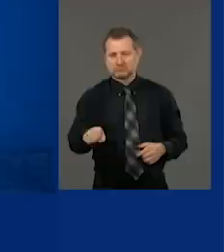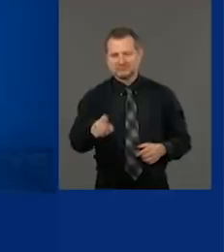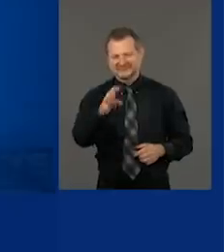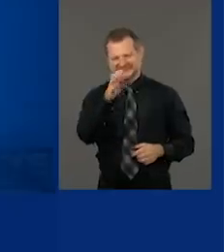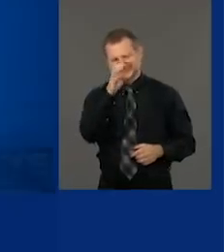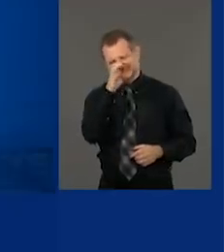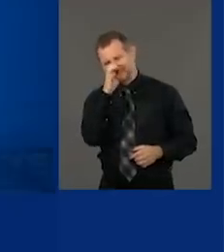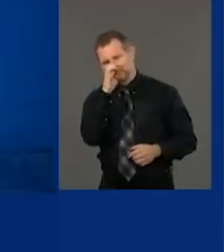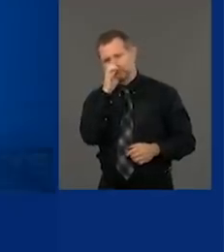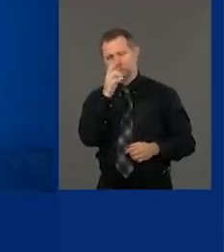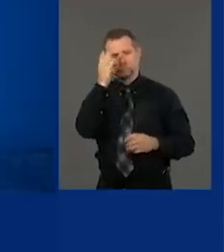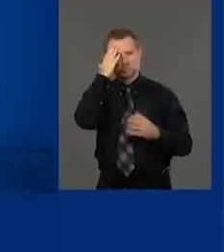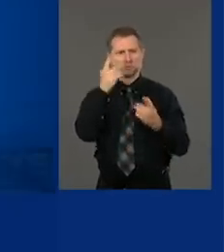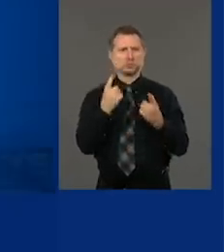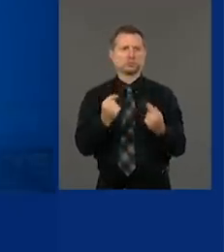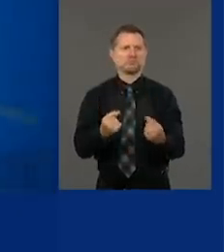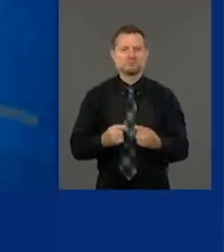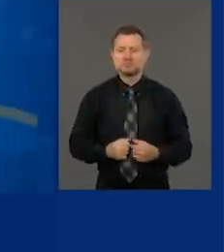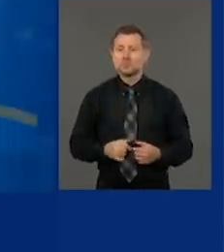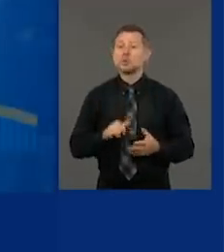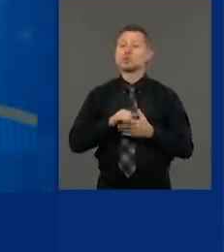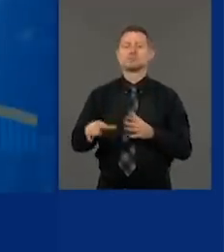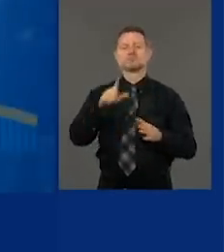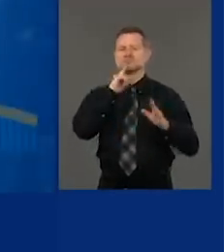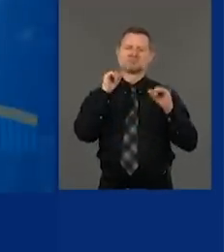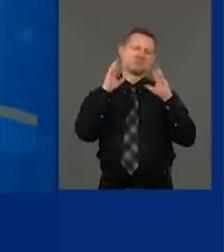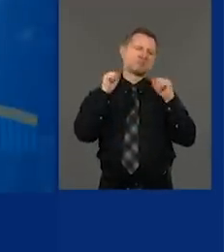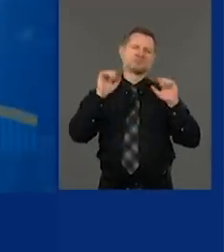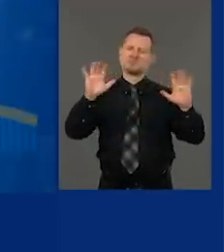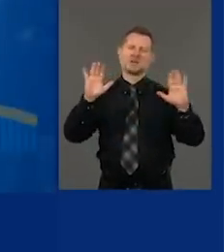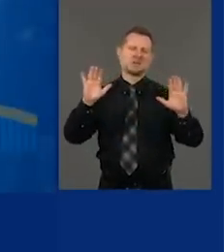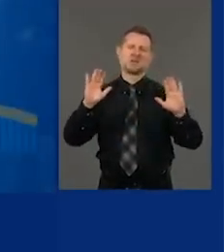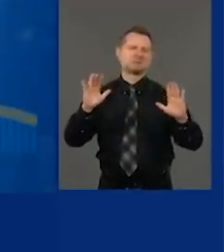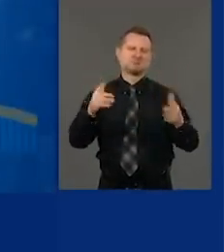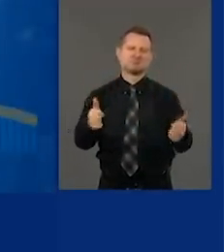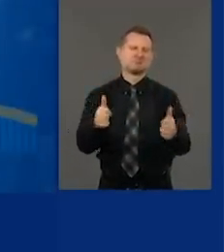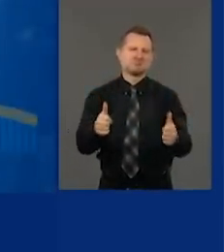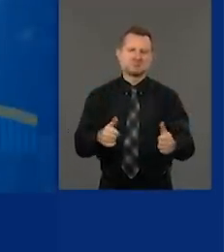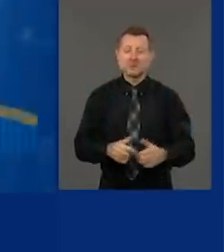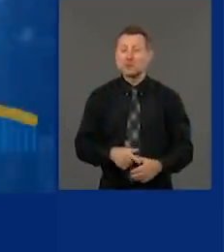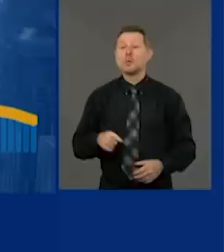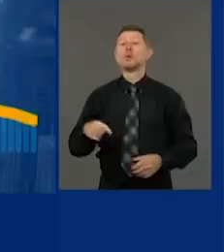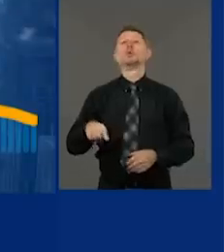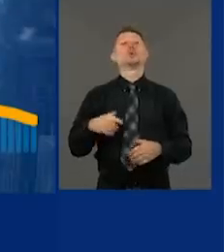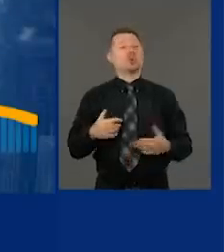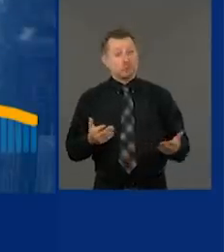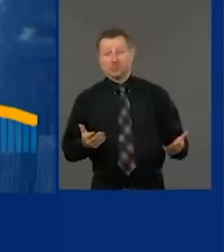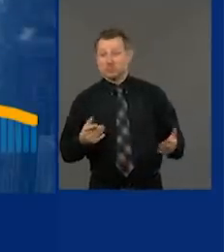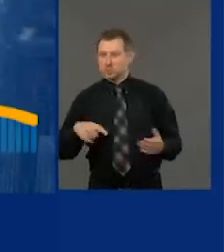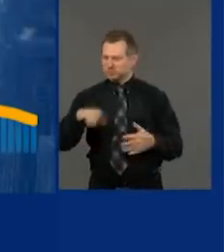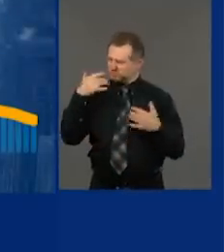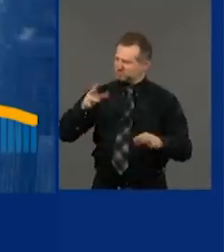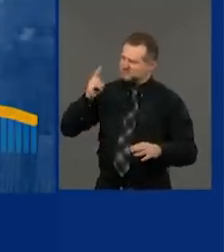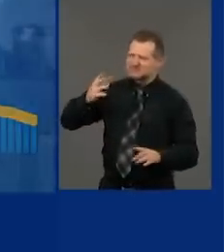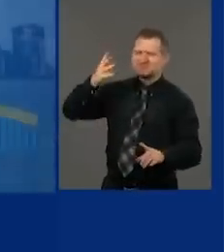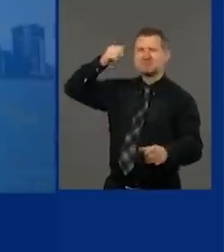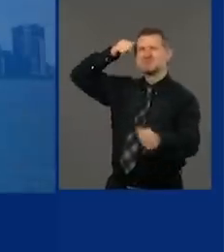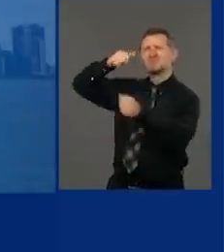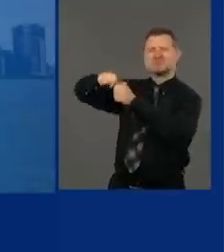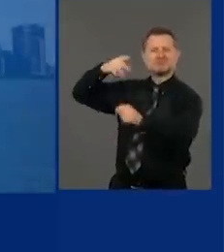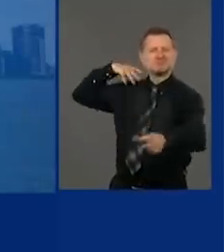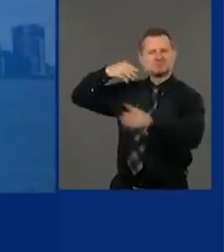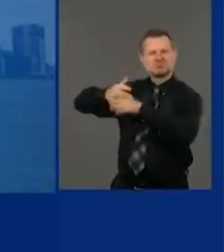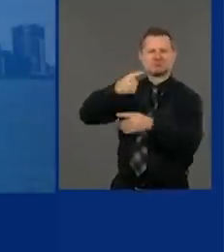Yorkers have been truly amazing. And what they did was historic. They tamed the